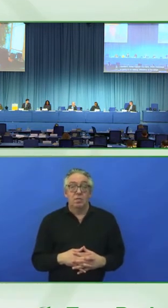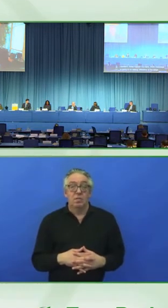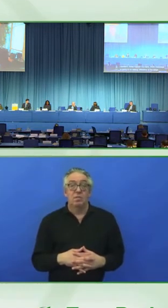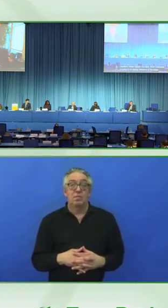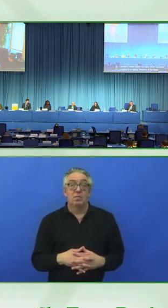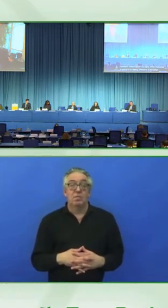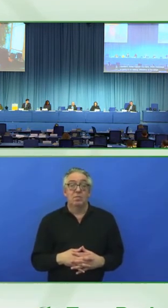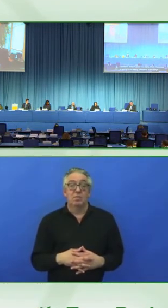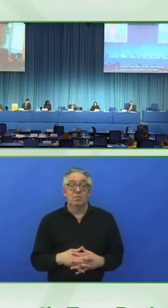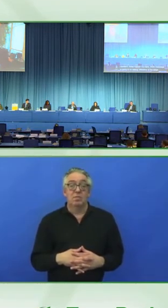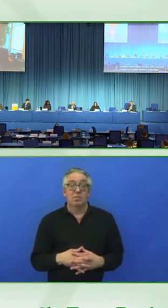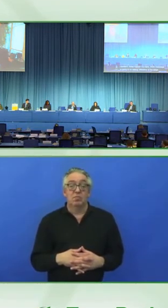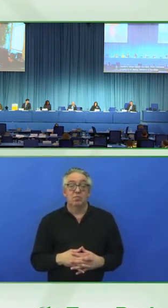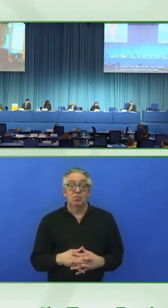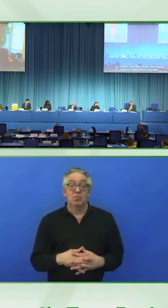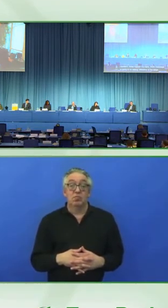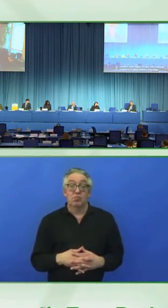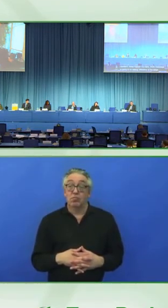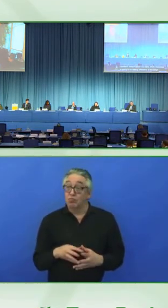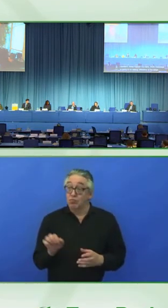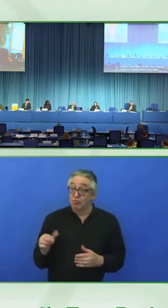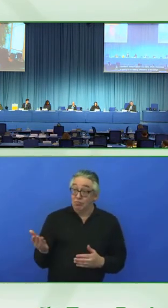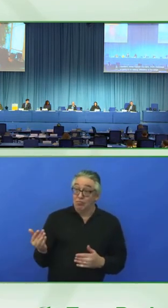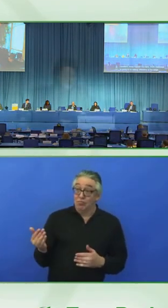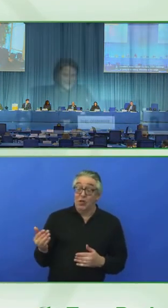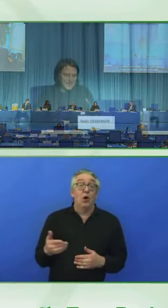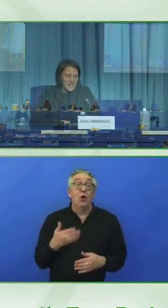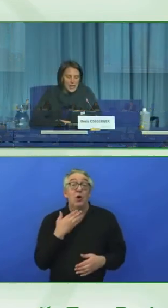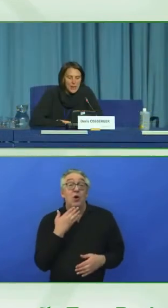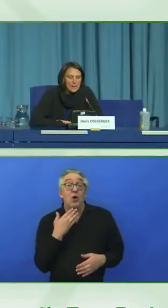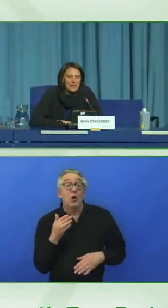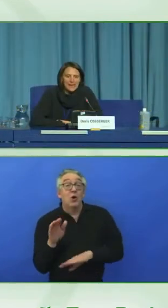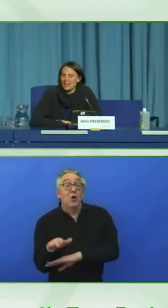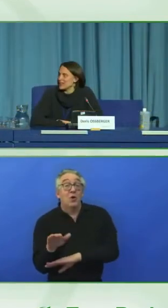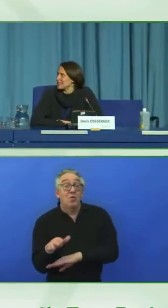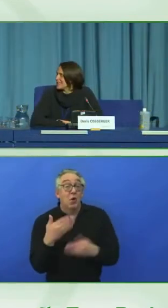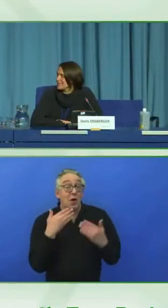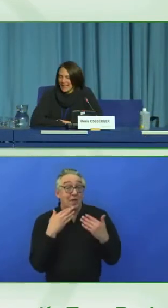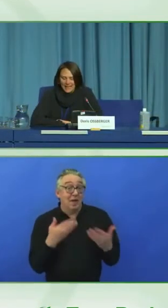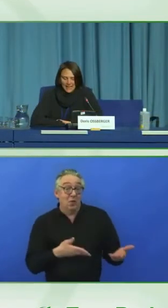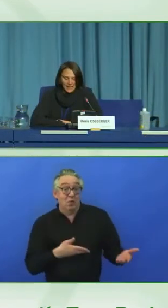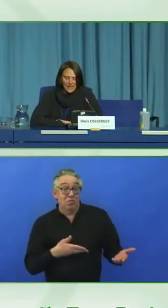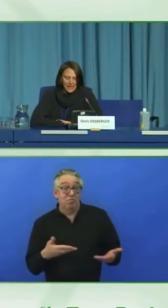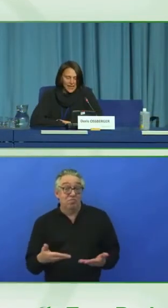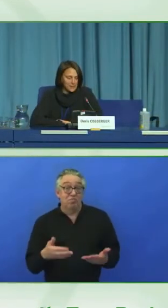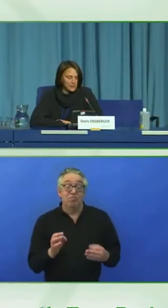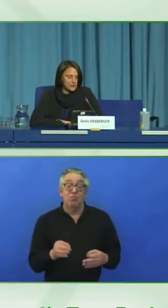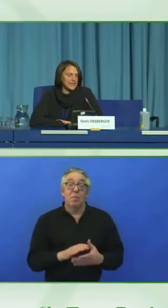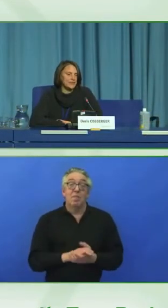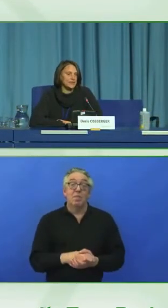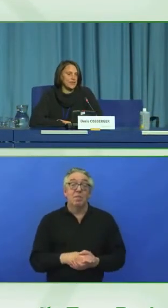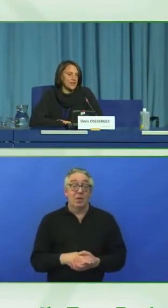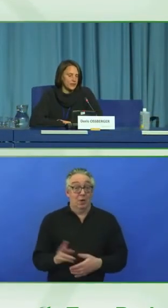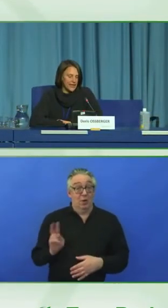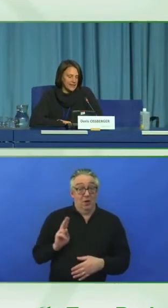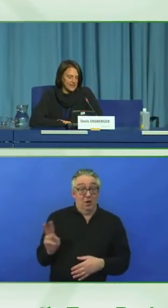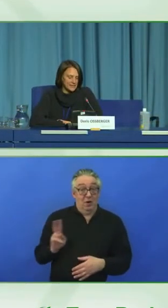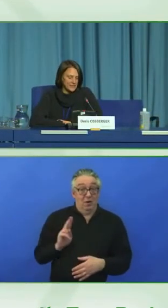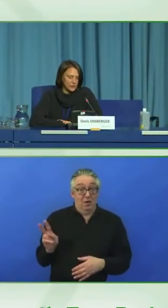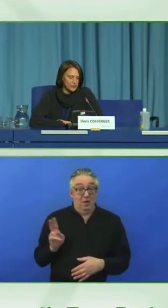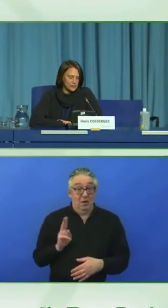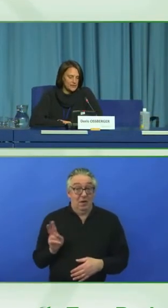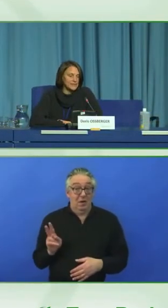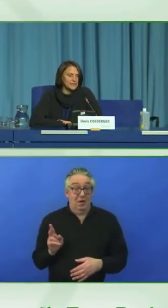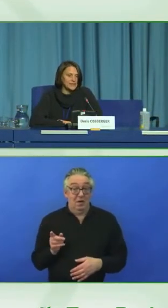Yes. Good afternoon, and thank you for the introduction. My colleague and I are happy to present you Fair for